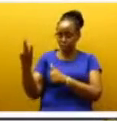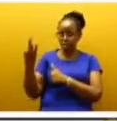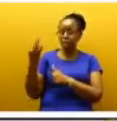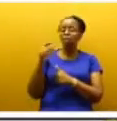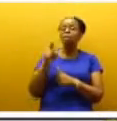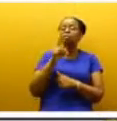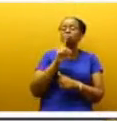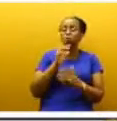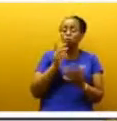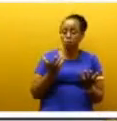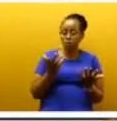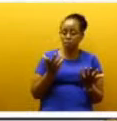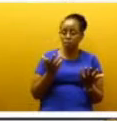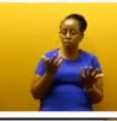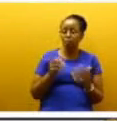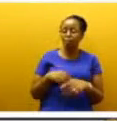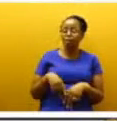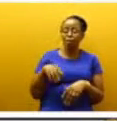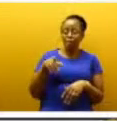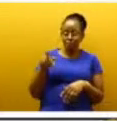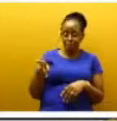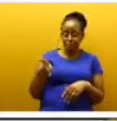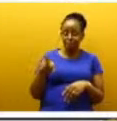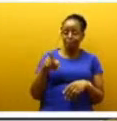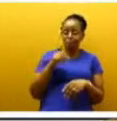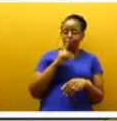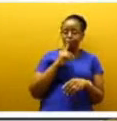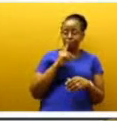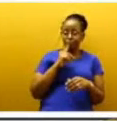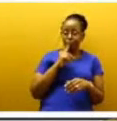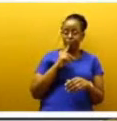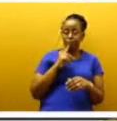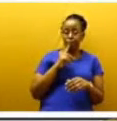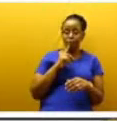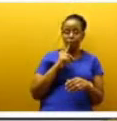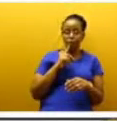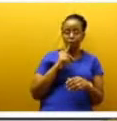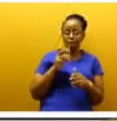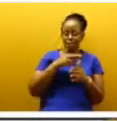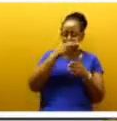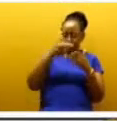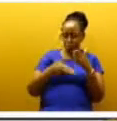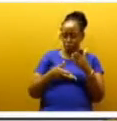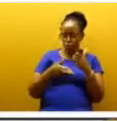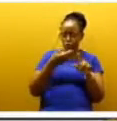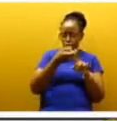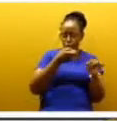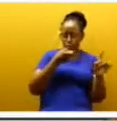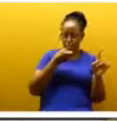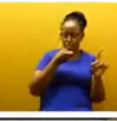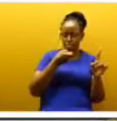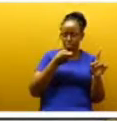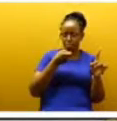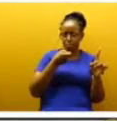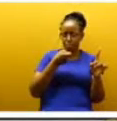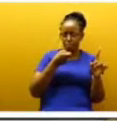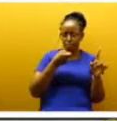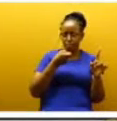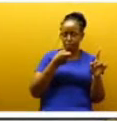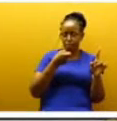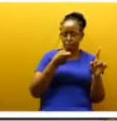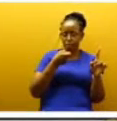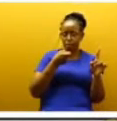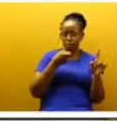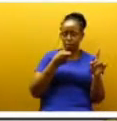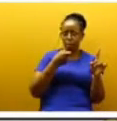that the results from the tallying, tallying, the